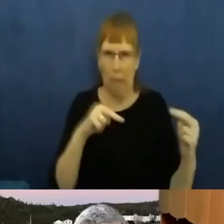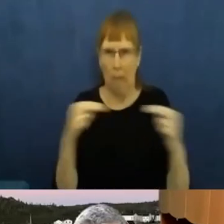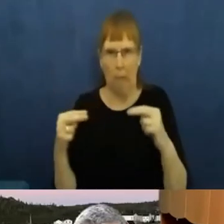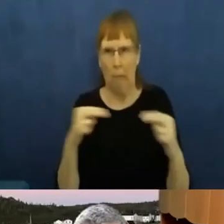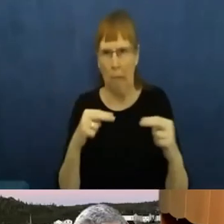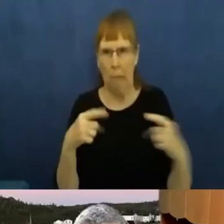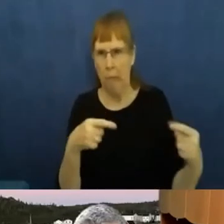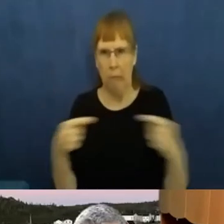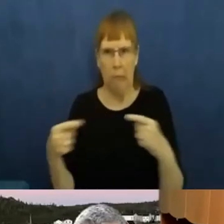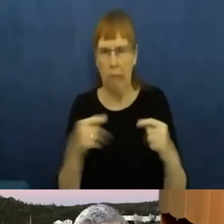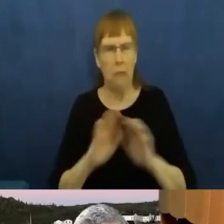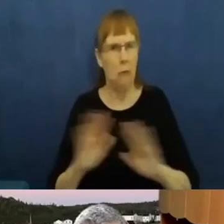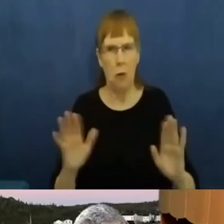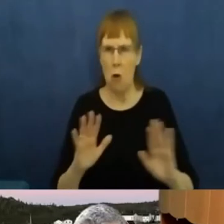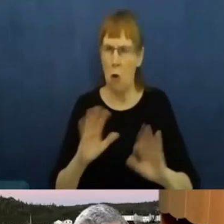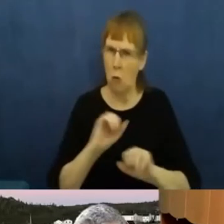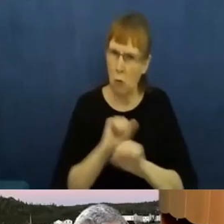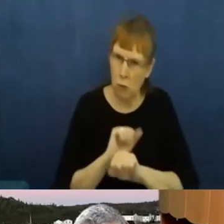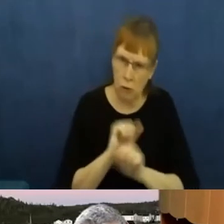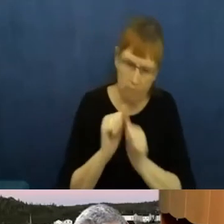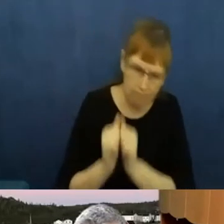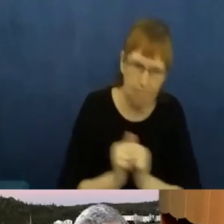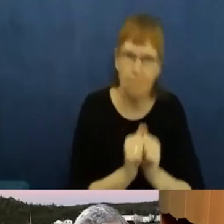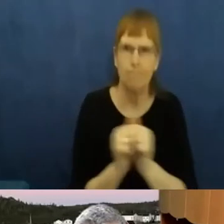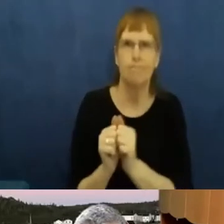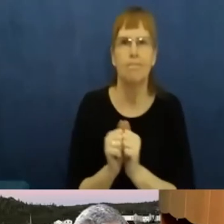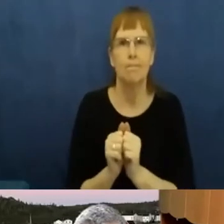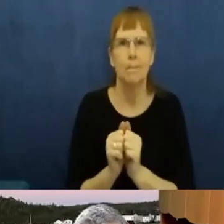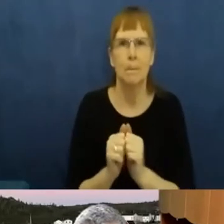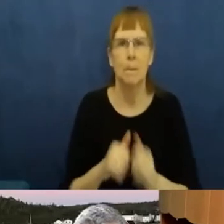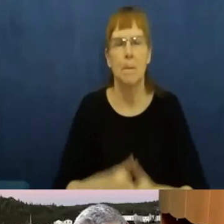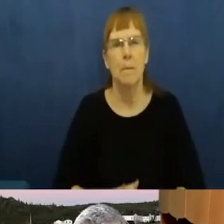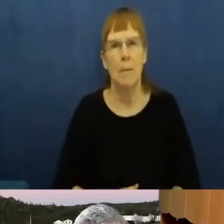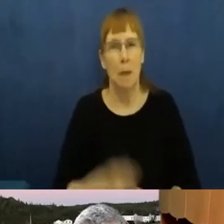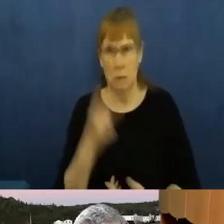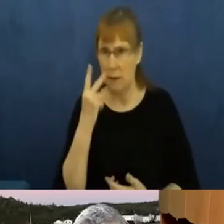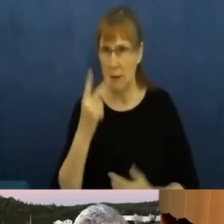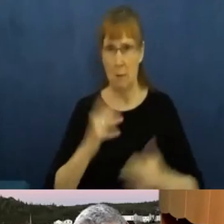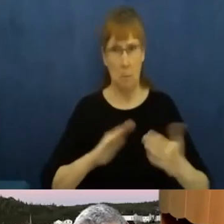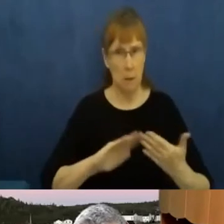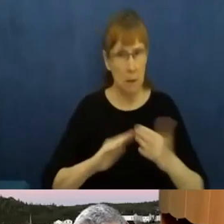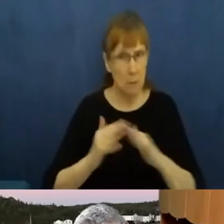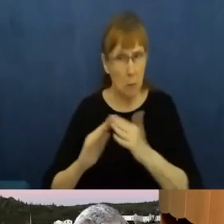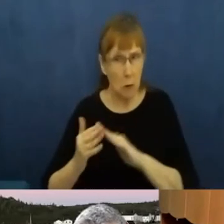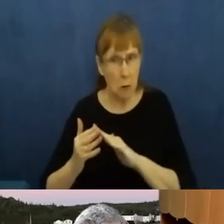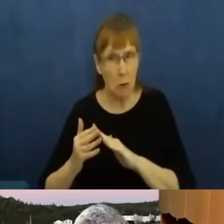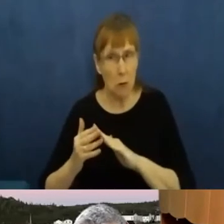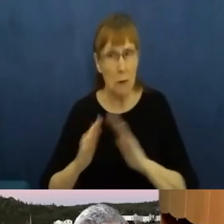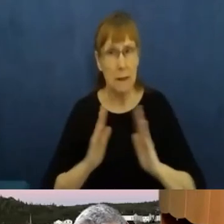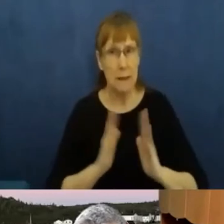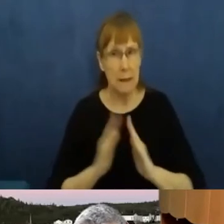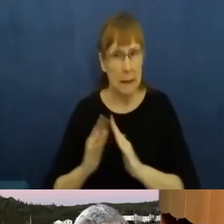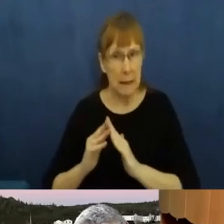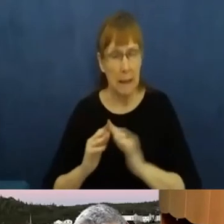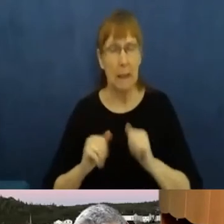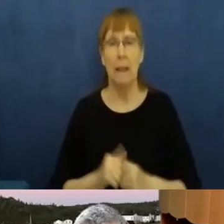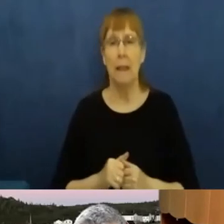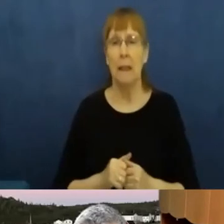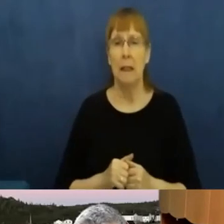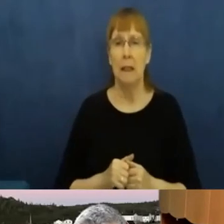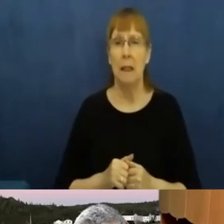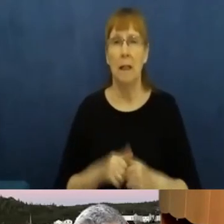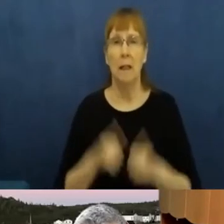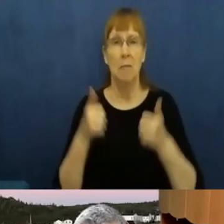nation in a place where all levels of government, from the municipality, from the chief and council, to the province,